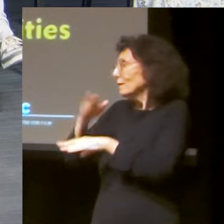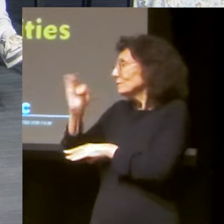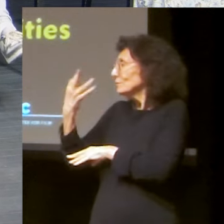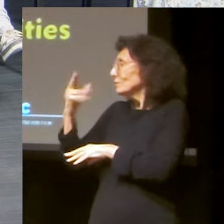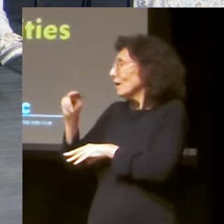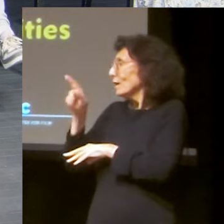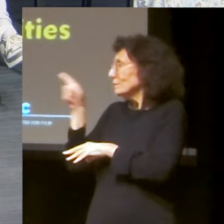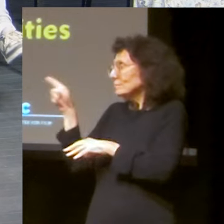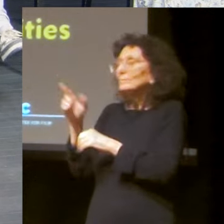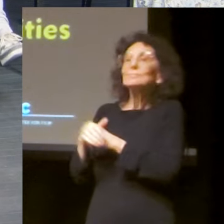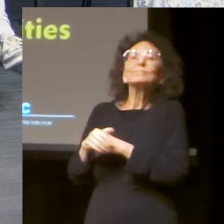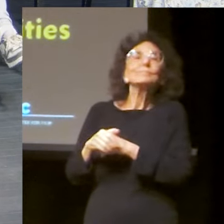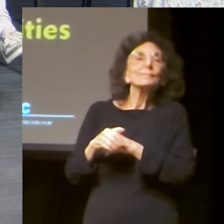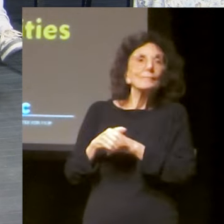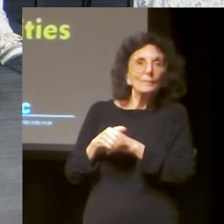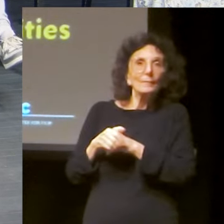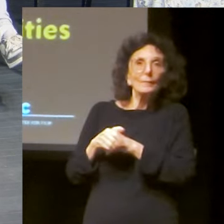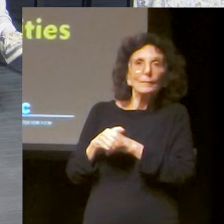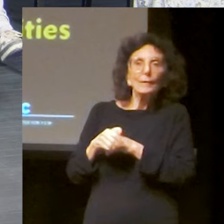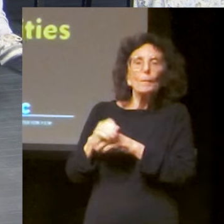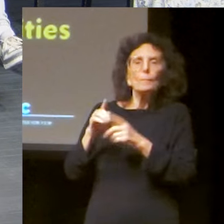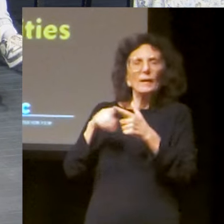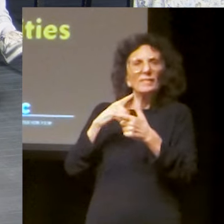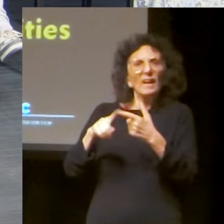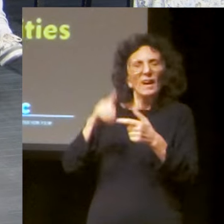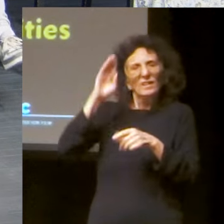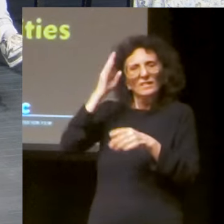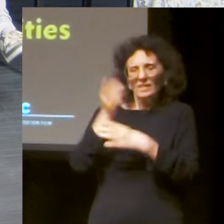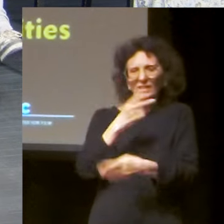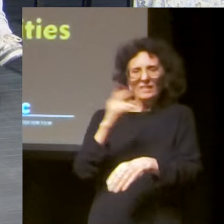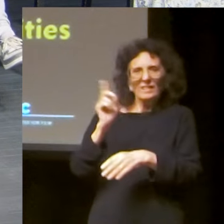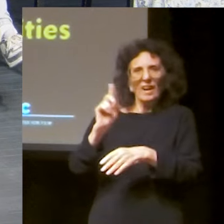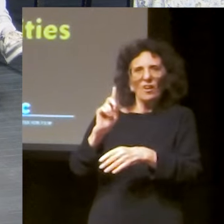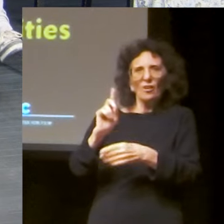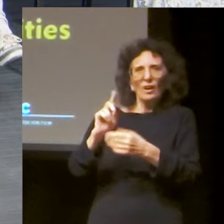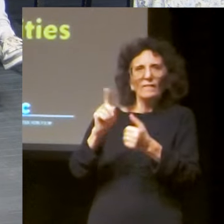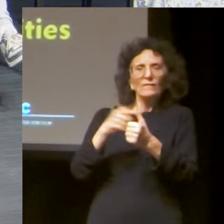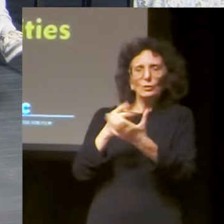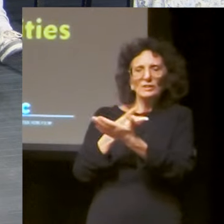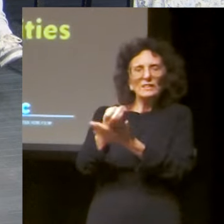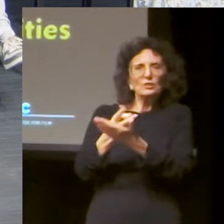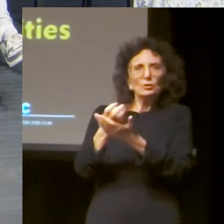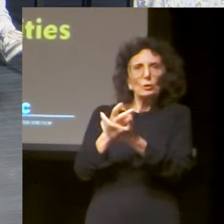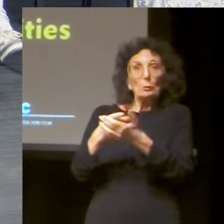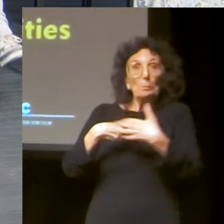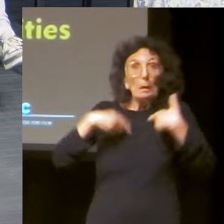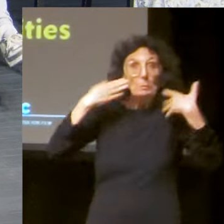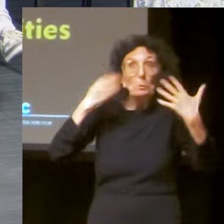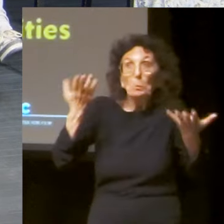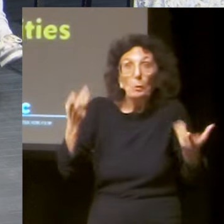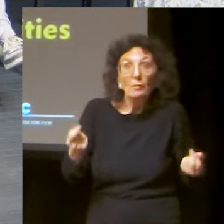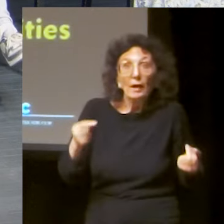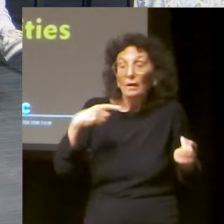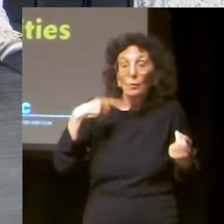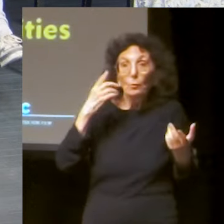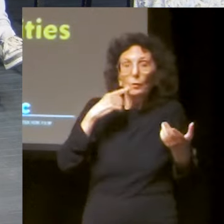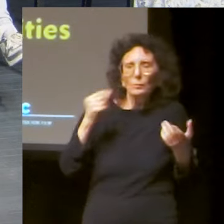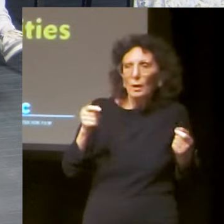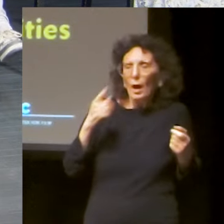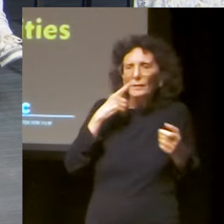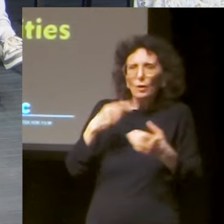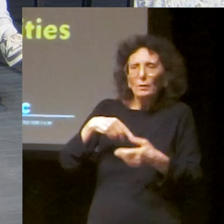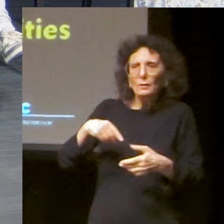and from the doctor was my son, John. And then when he started